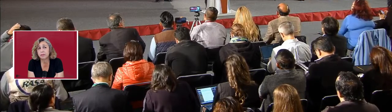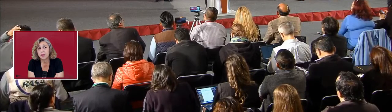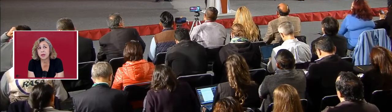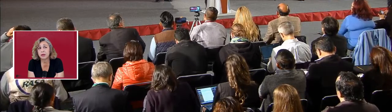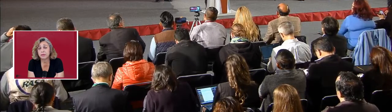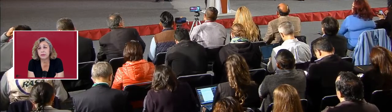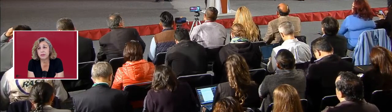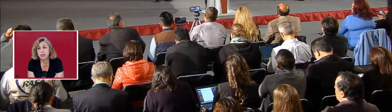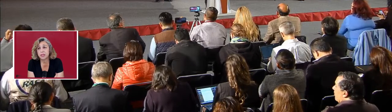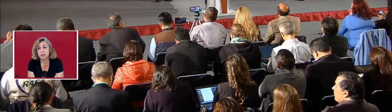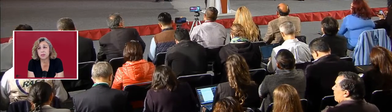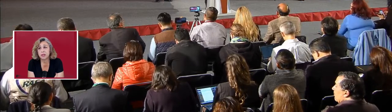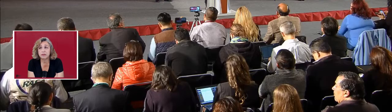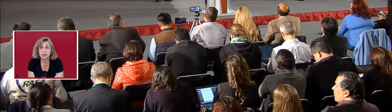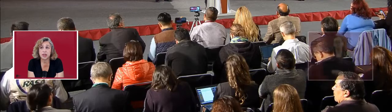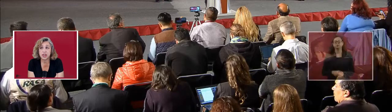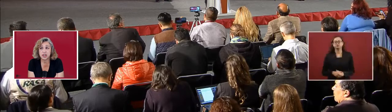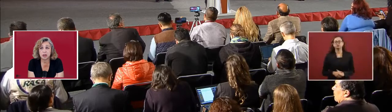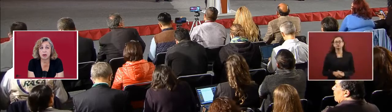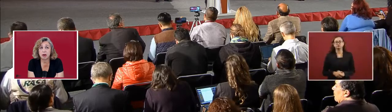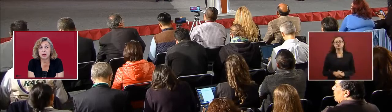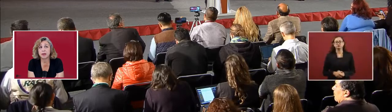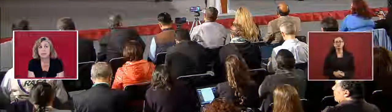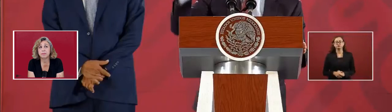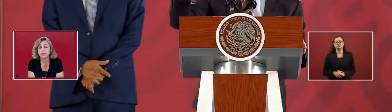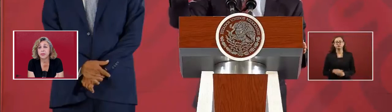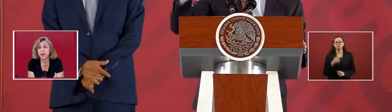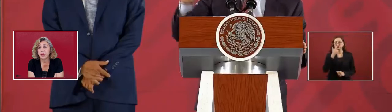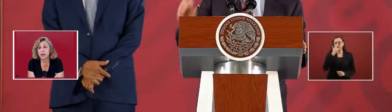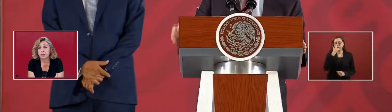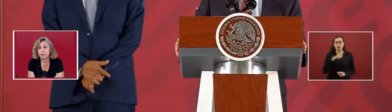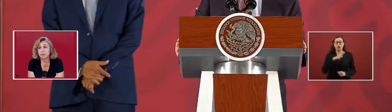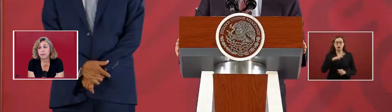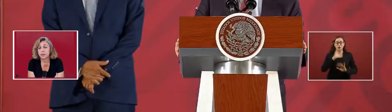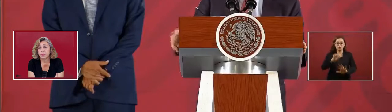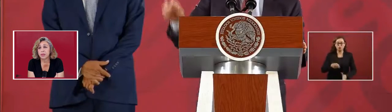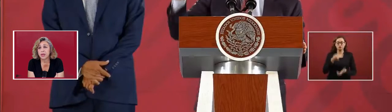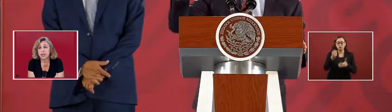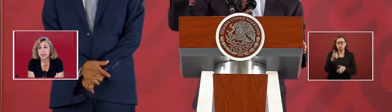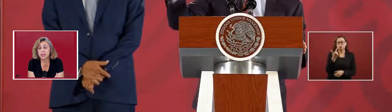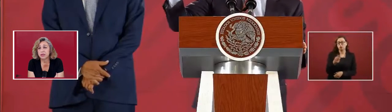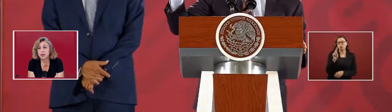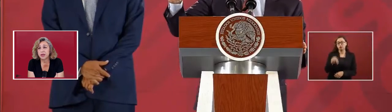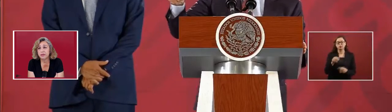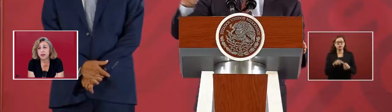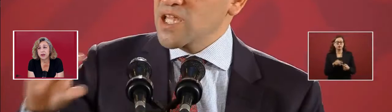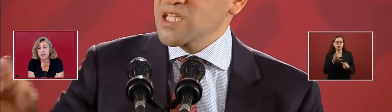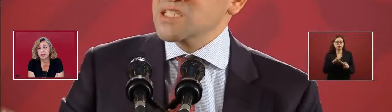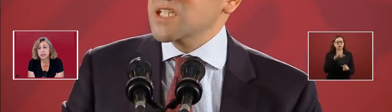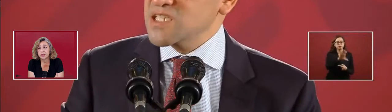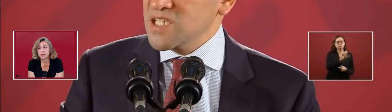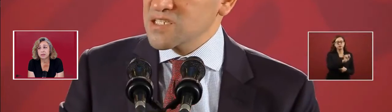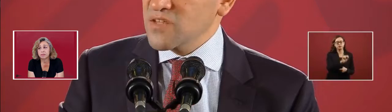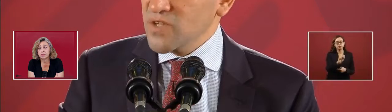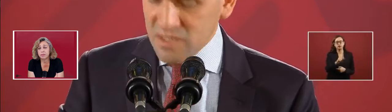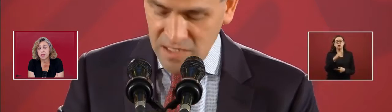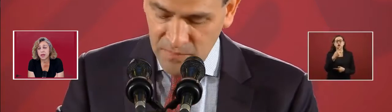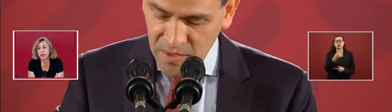And $56 million for the National Guard. And it's in three different areas,